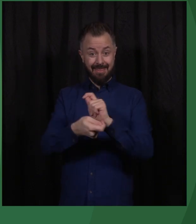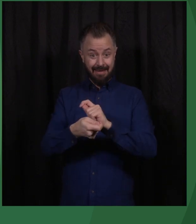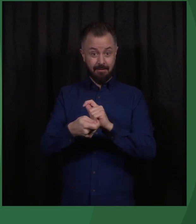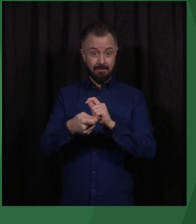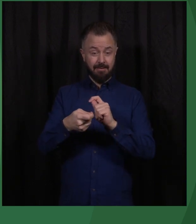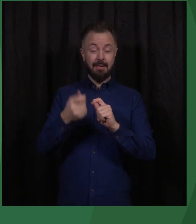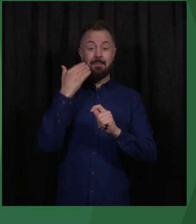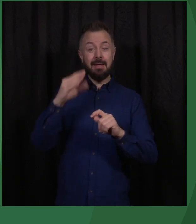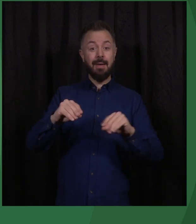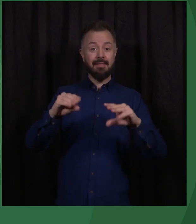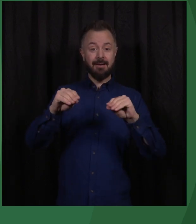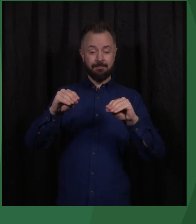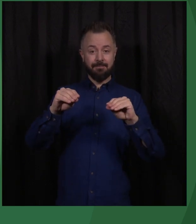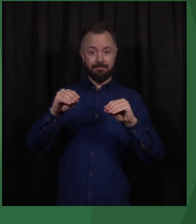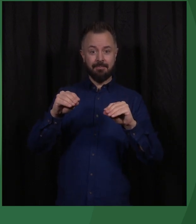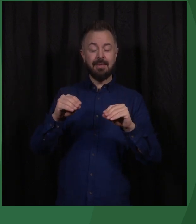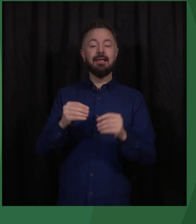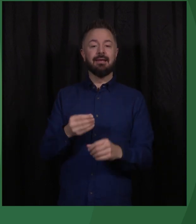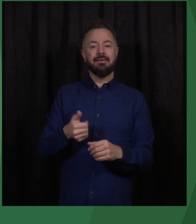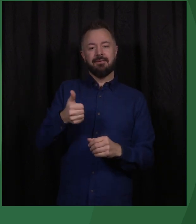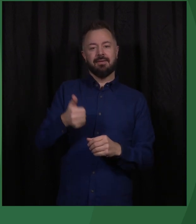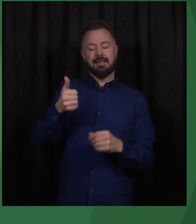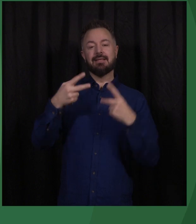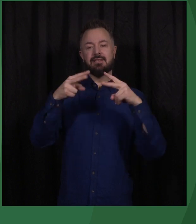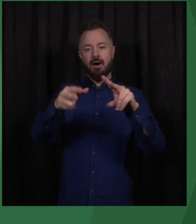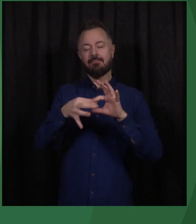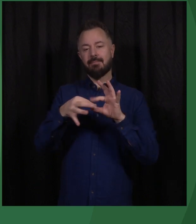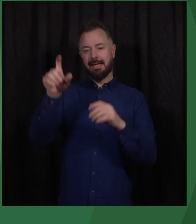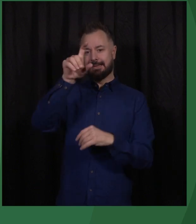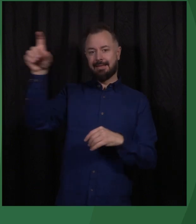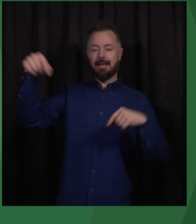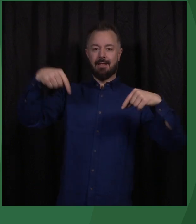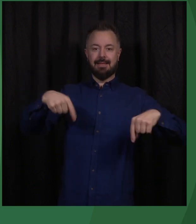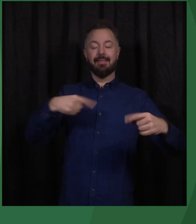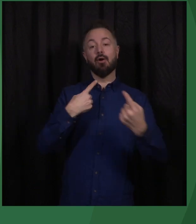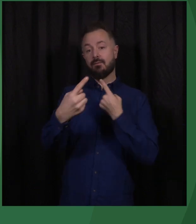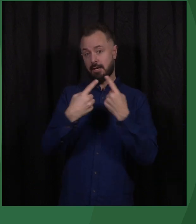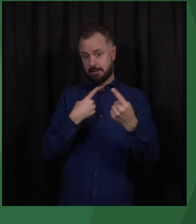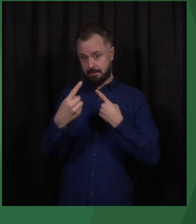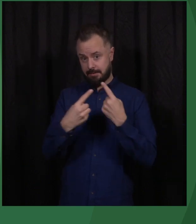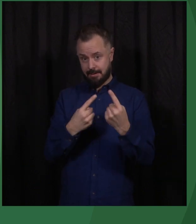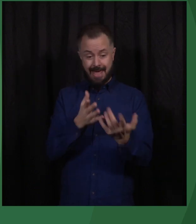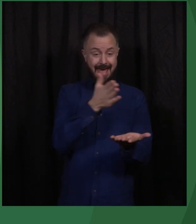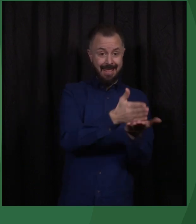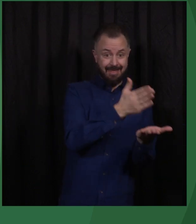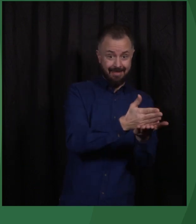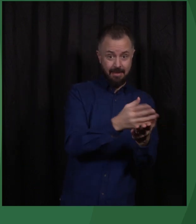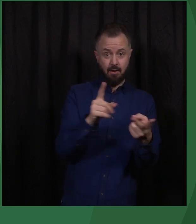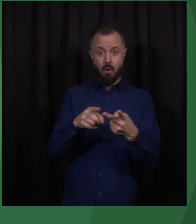A significant part of the answer lies in the title of this conference, Rights and Resistance.